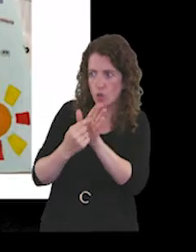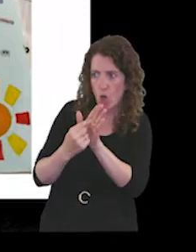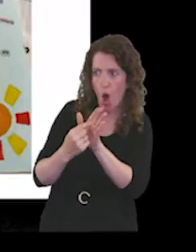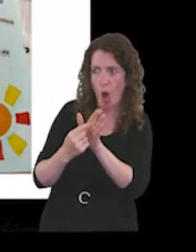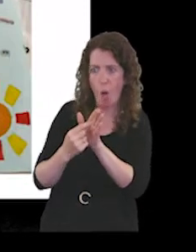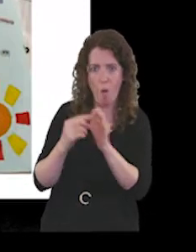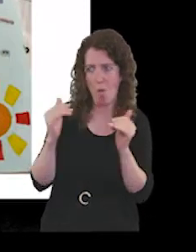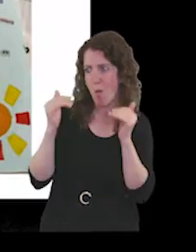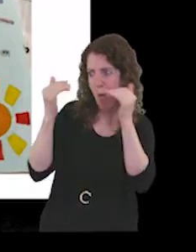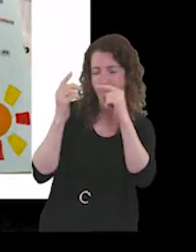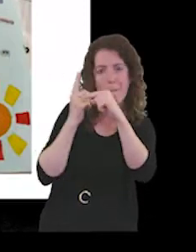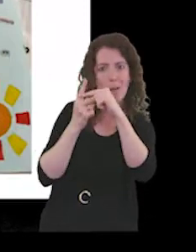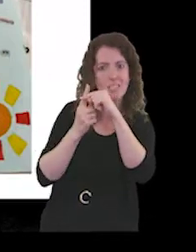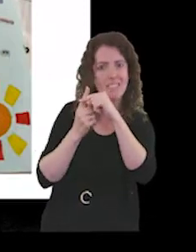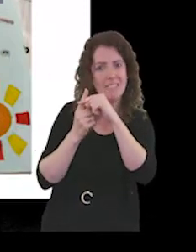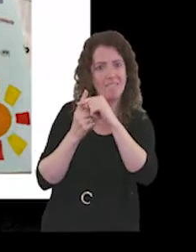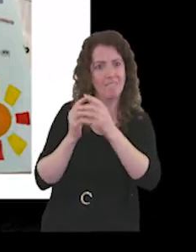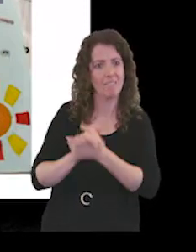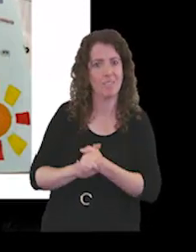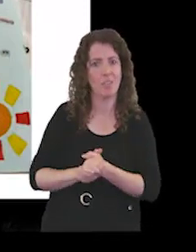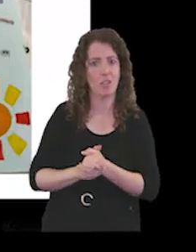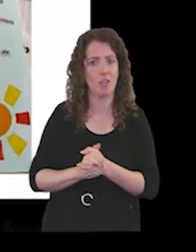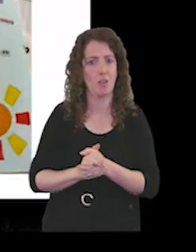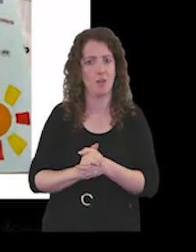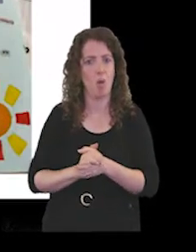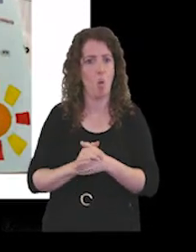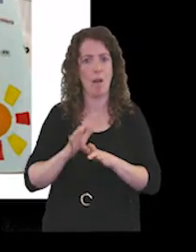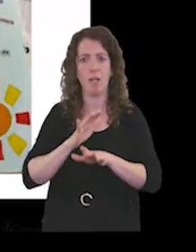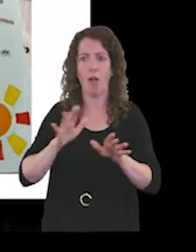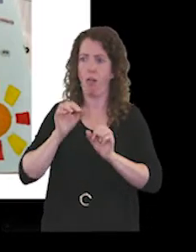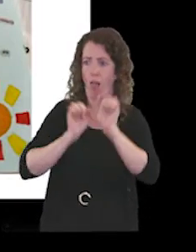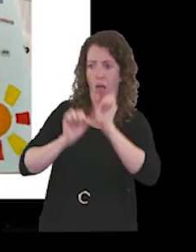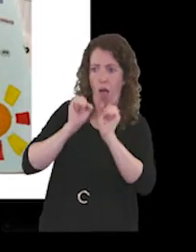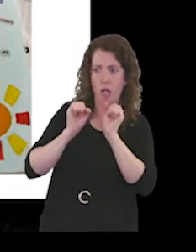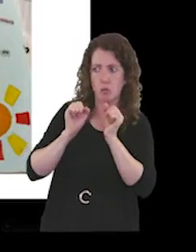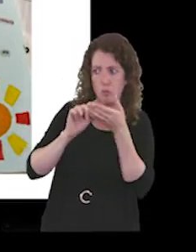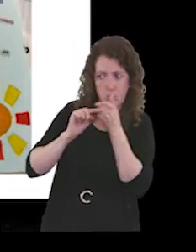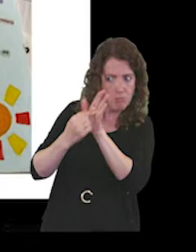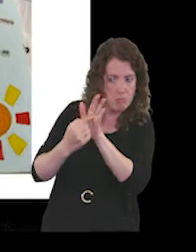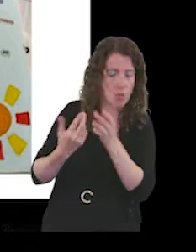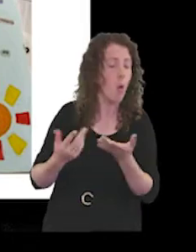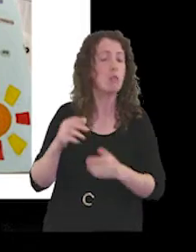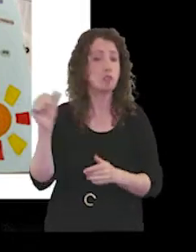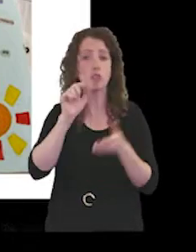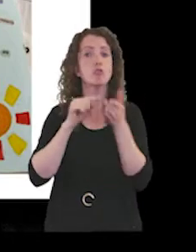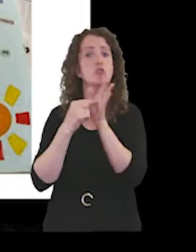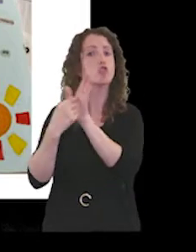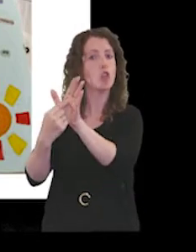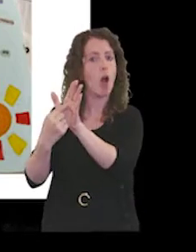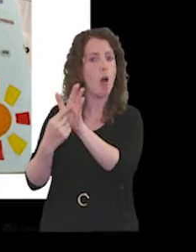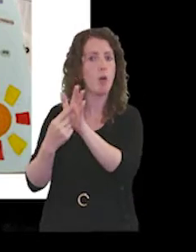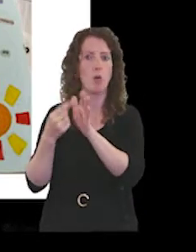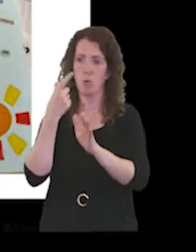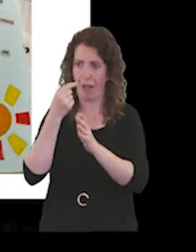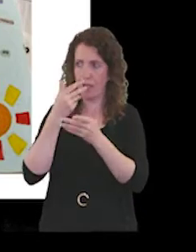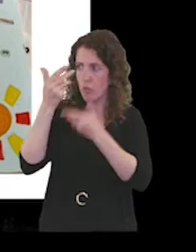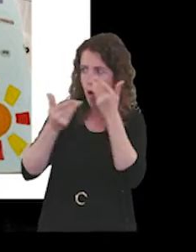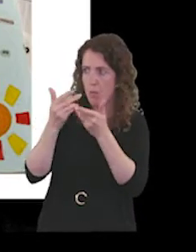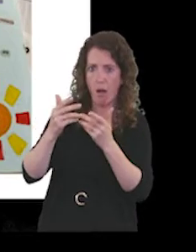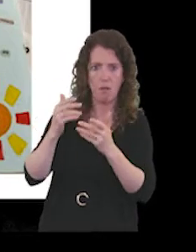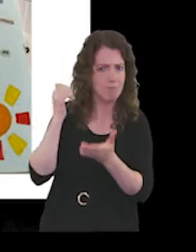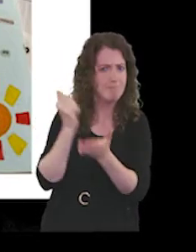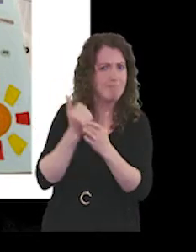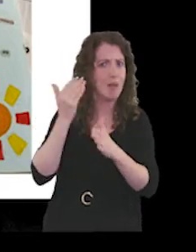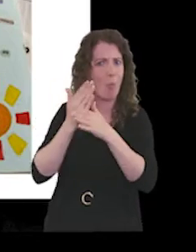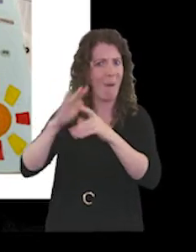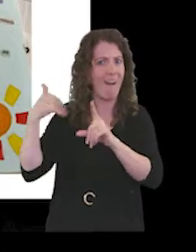And we shouldn't be afraid to step forward and speak about the great work that we do